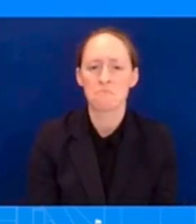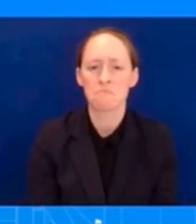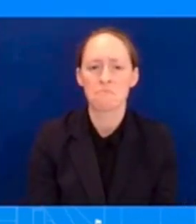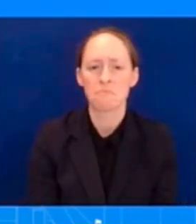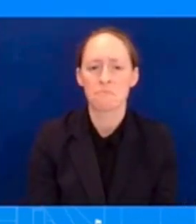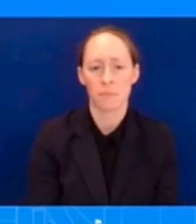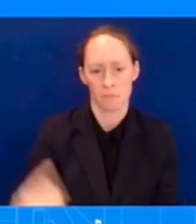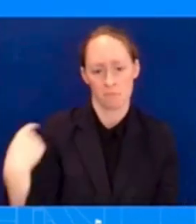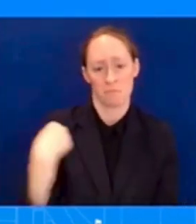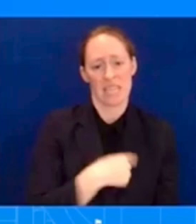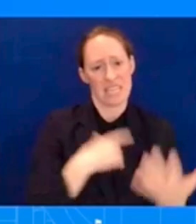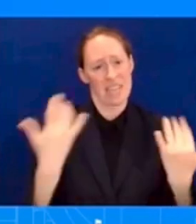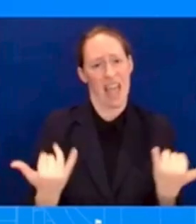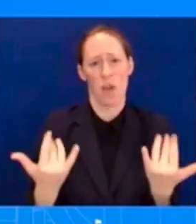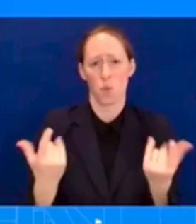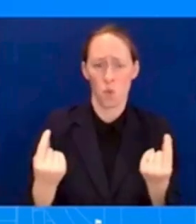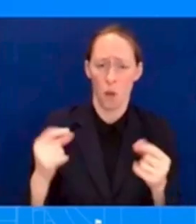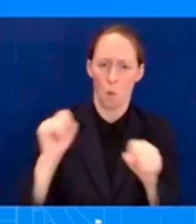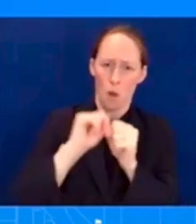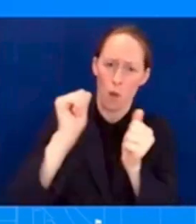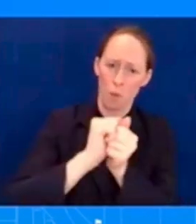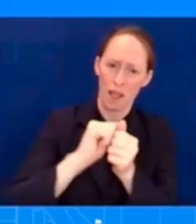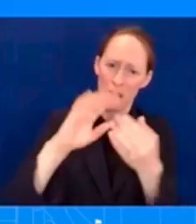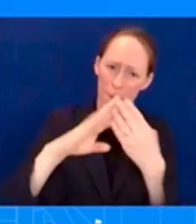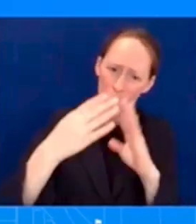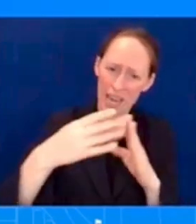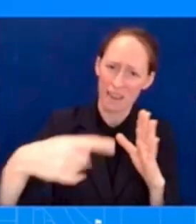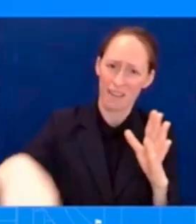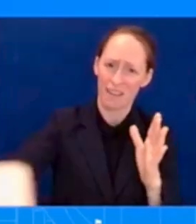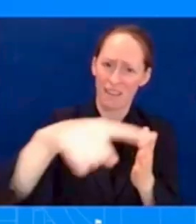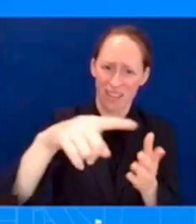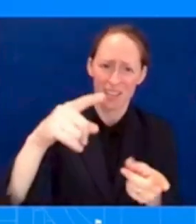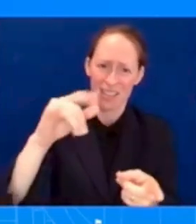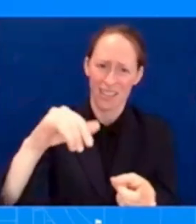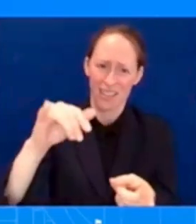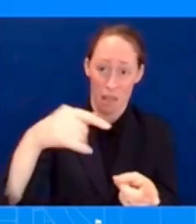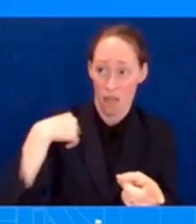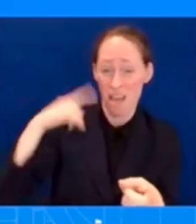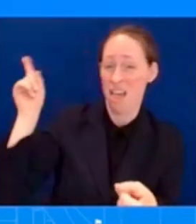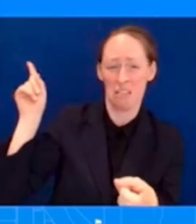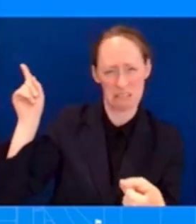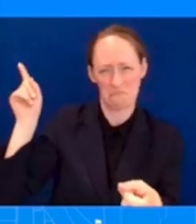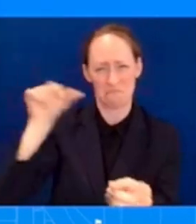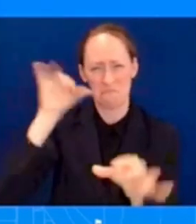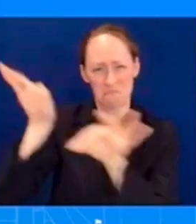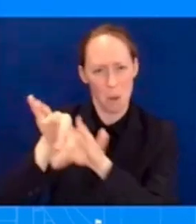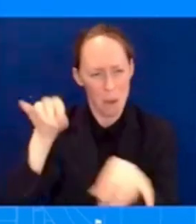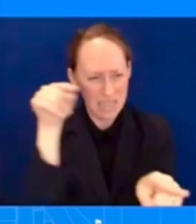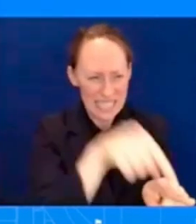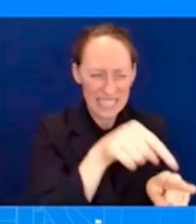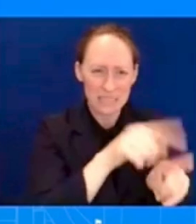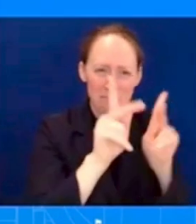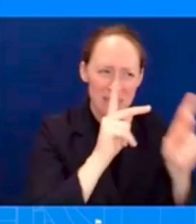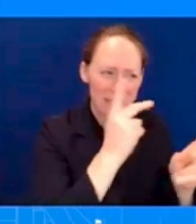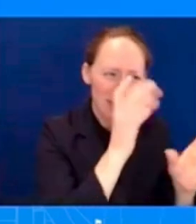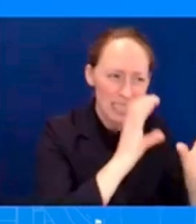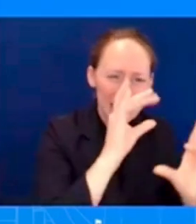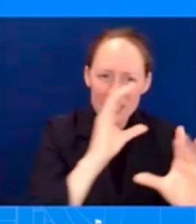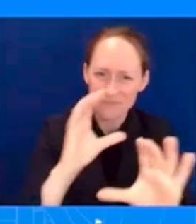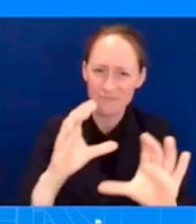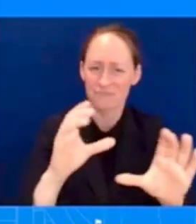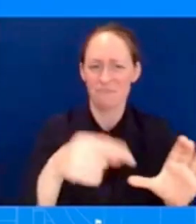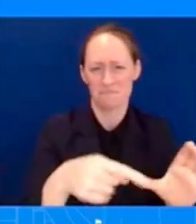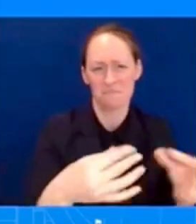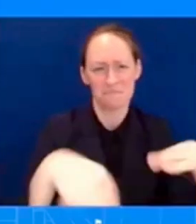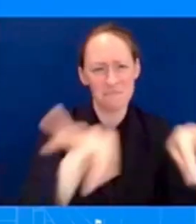and we need to stay focused on that right now thank you administrator just to be clear has the federal government been able to fulfill every request that the